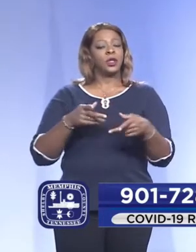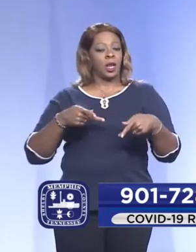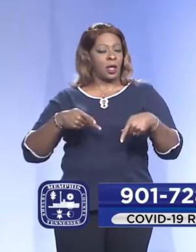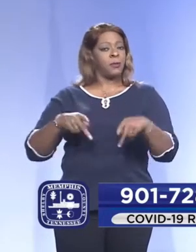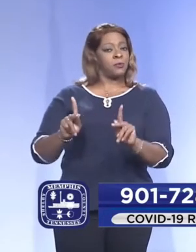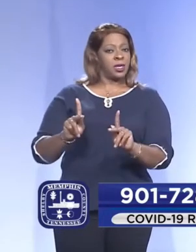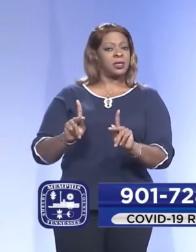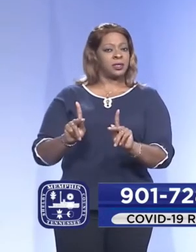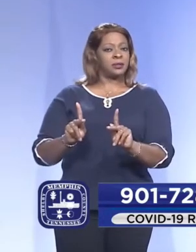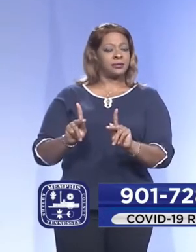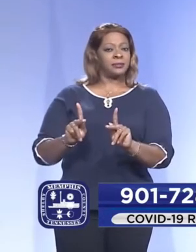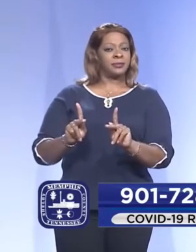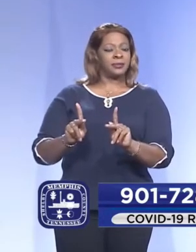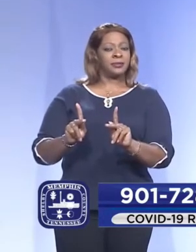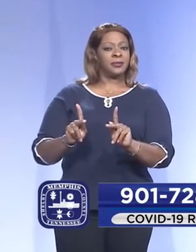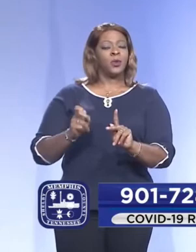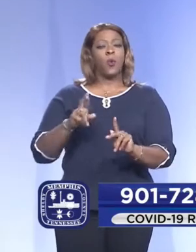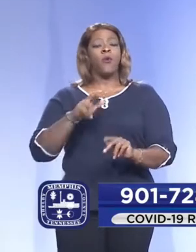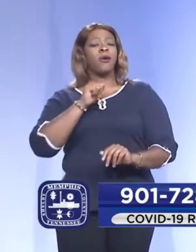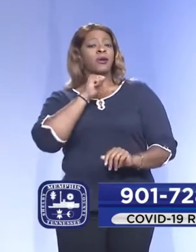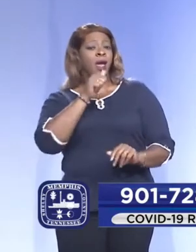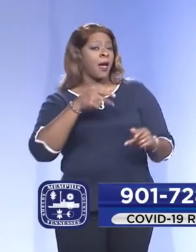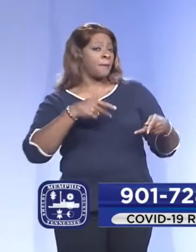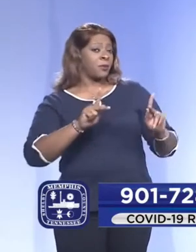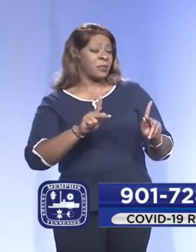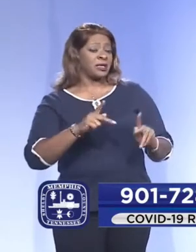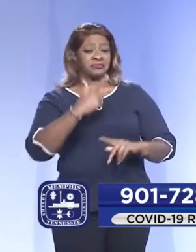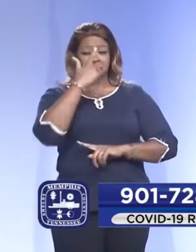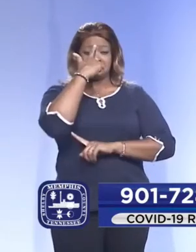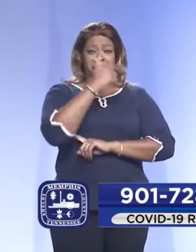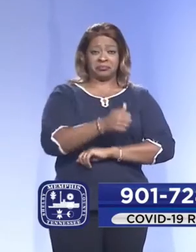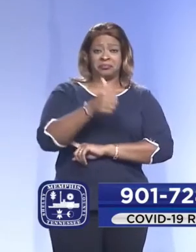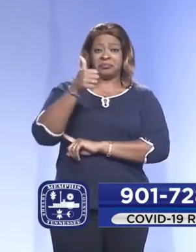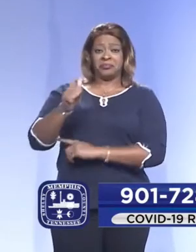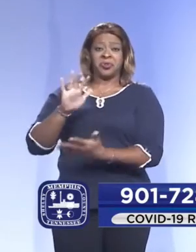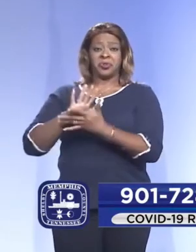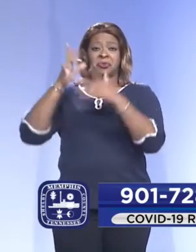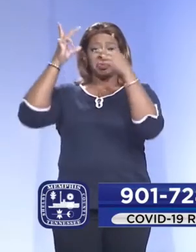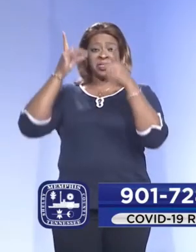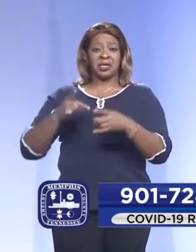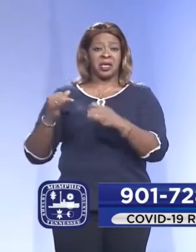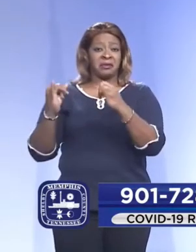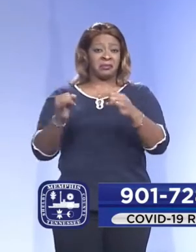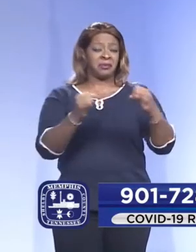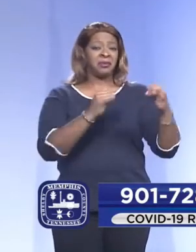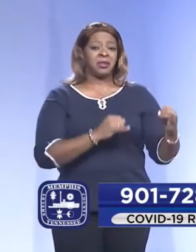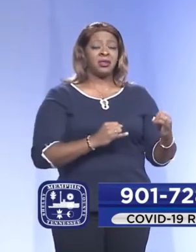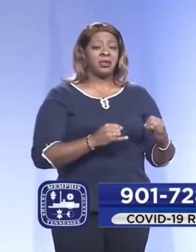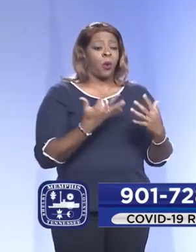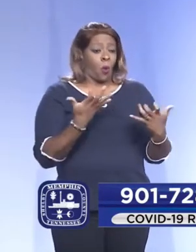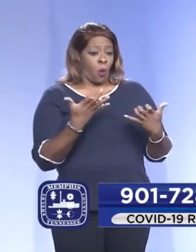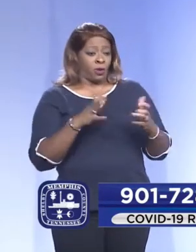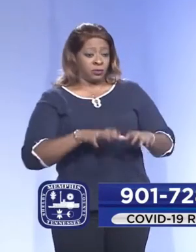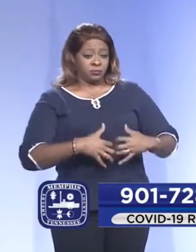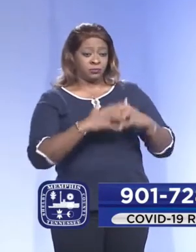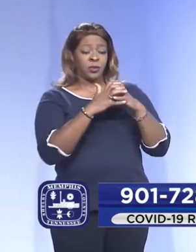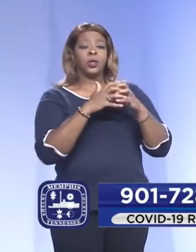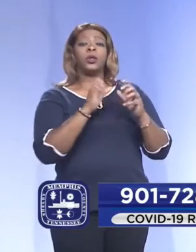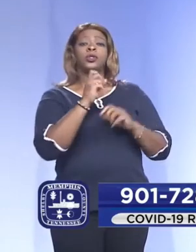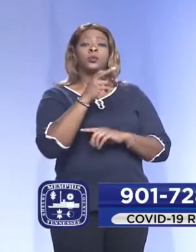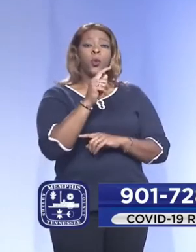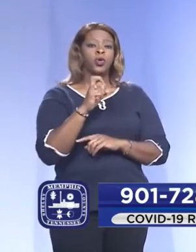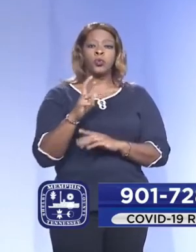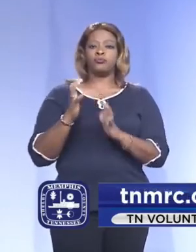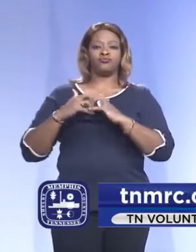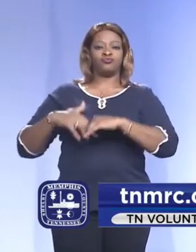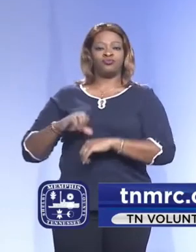or not permit. It's up to them the return of sport activities, contact sport